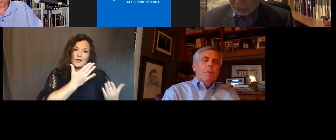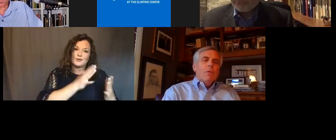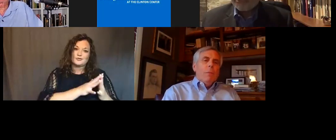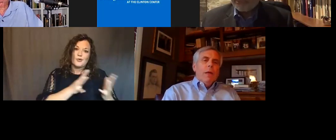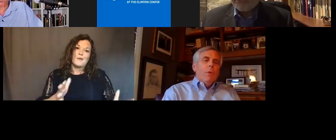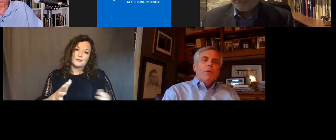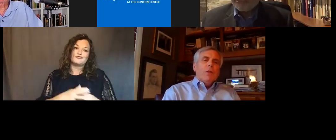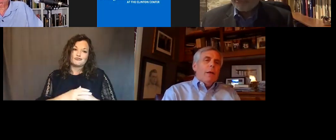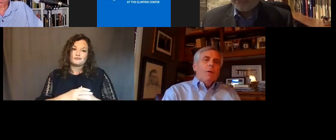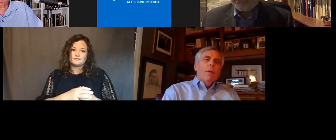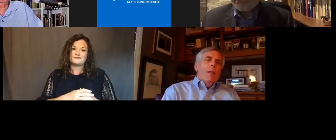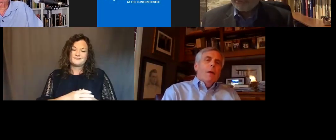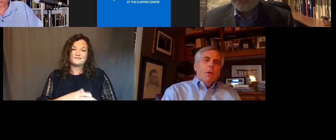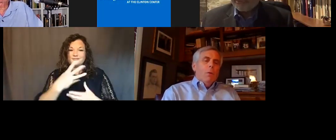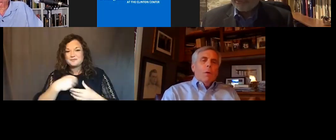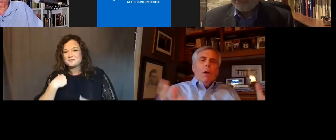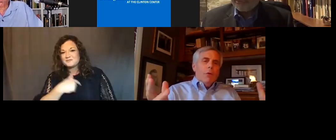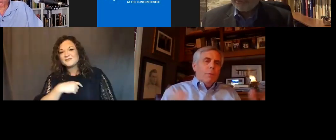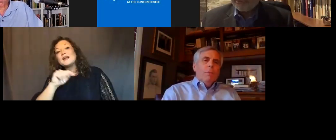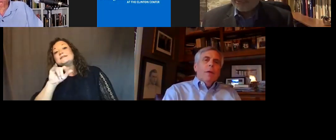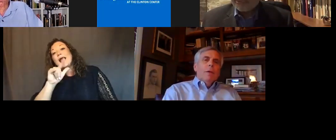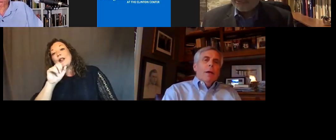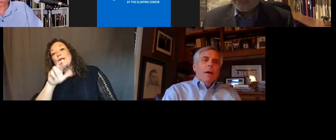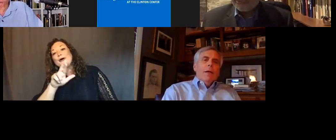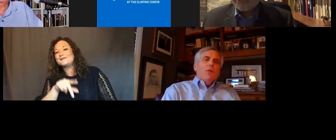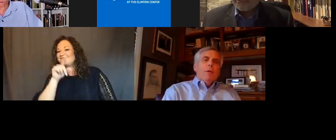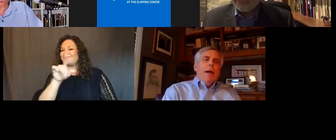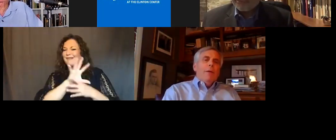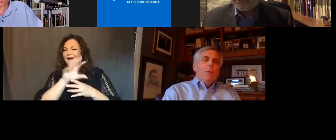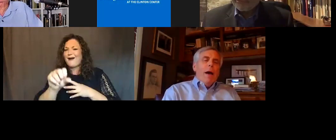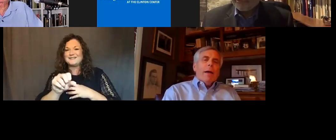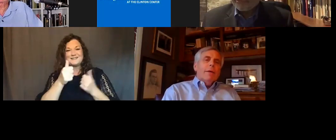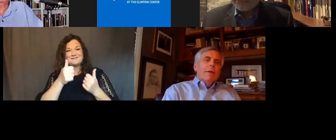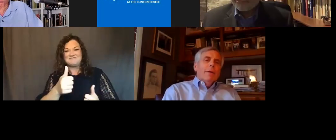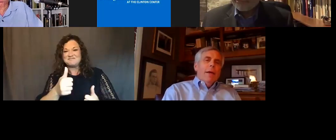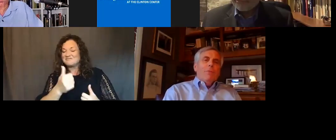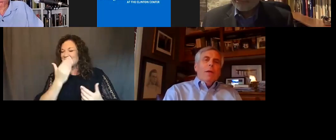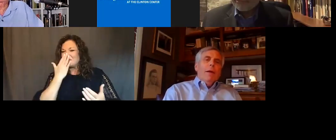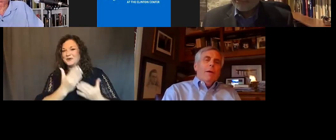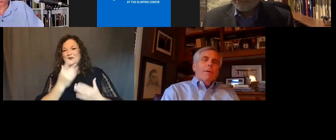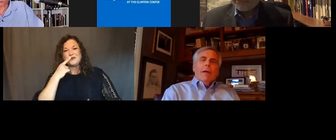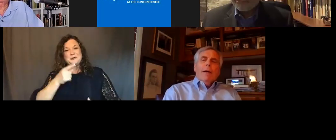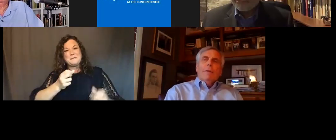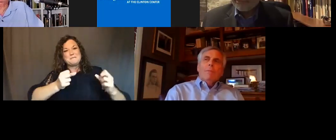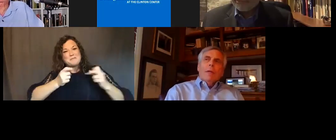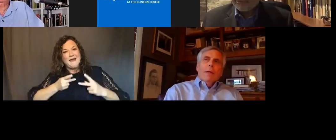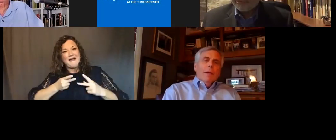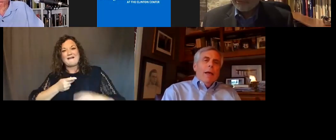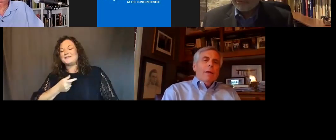for being with us. Taylor, you are awesome. It's good to have you back. Every year